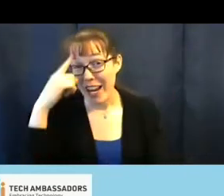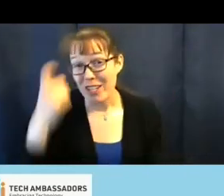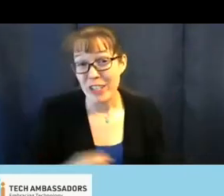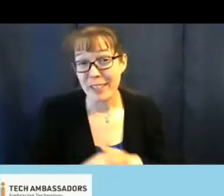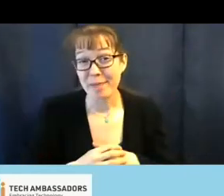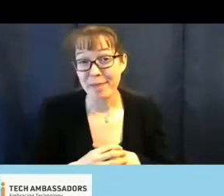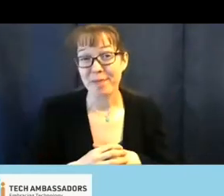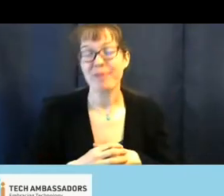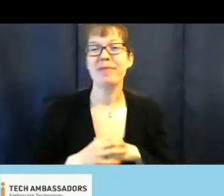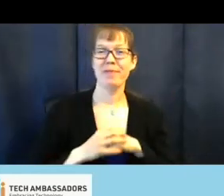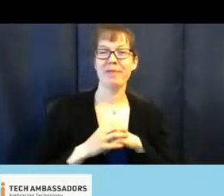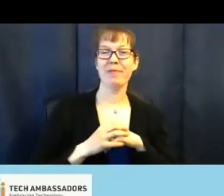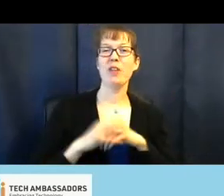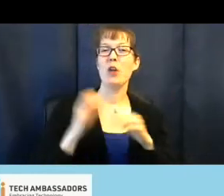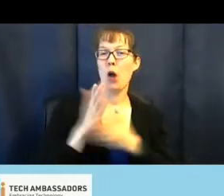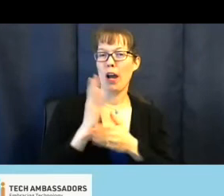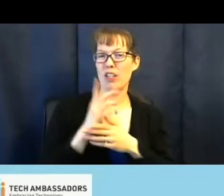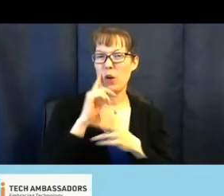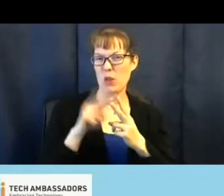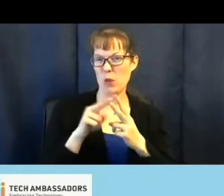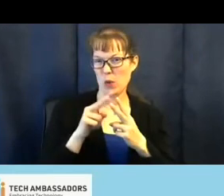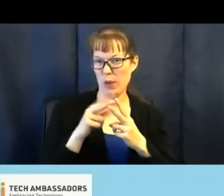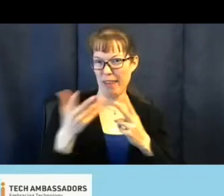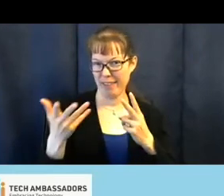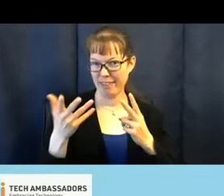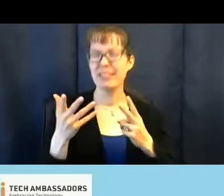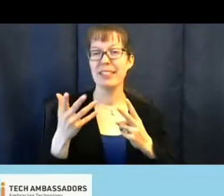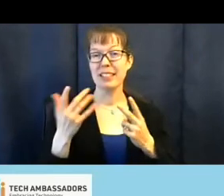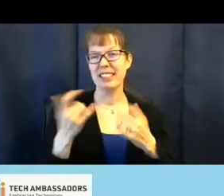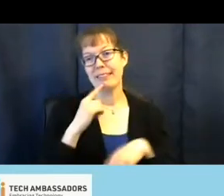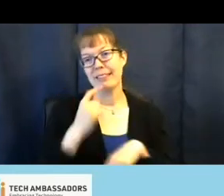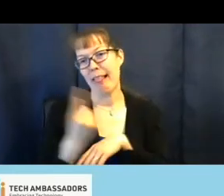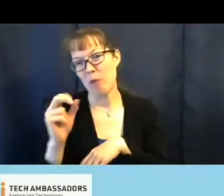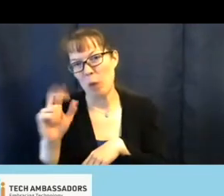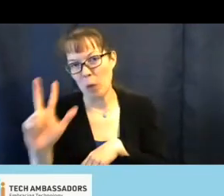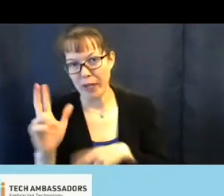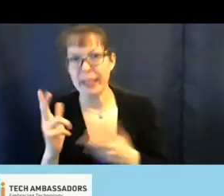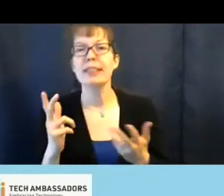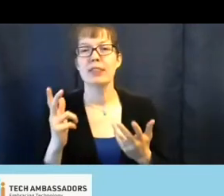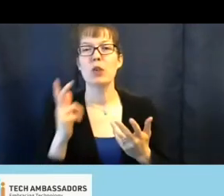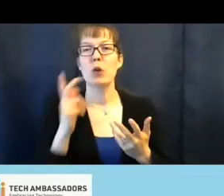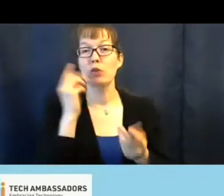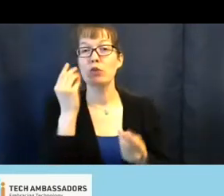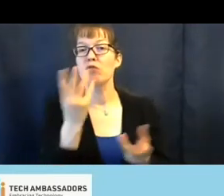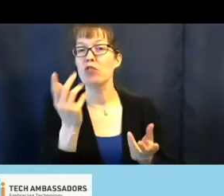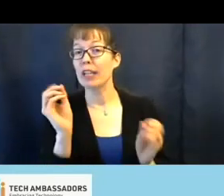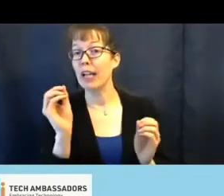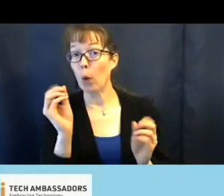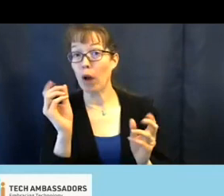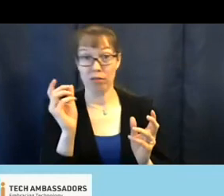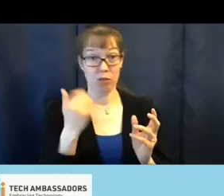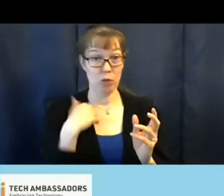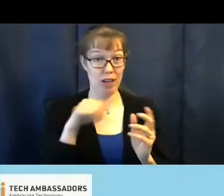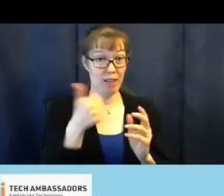All right. So, I want to do a couple things officially here. It's 11.03. So, just for anyone who did have something